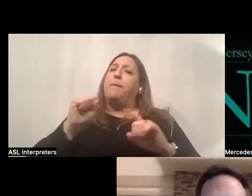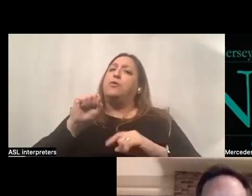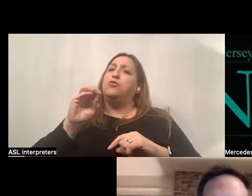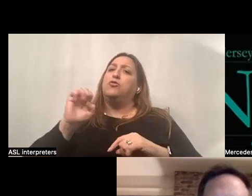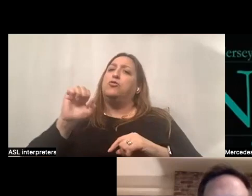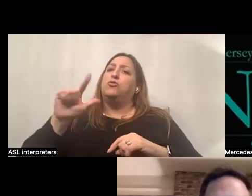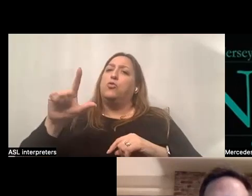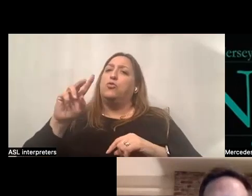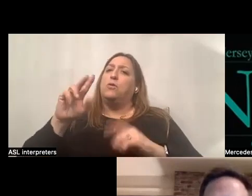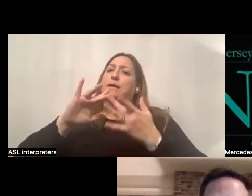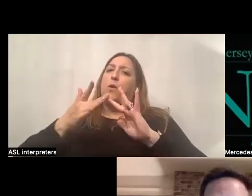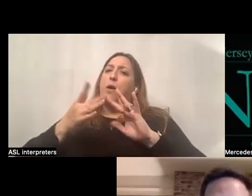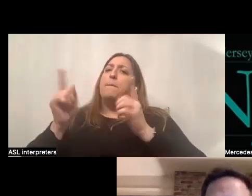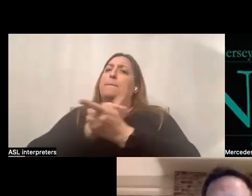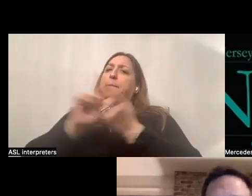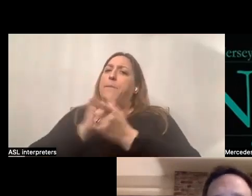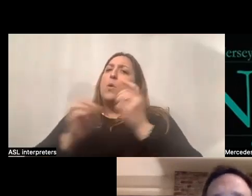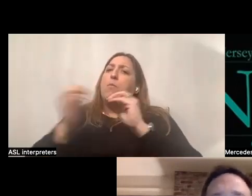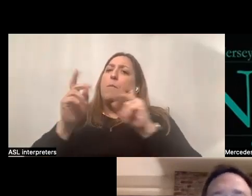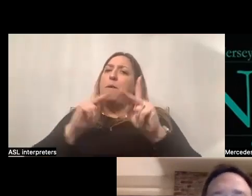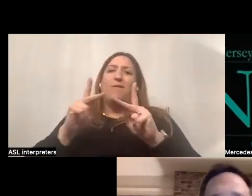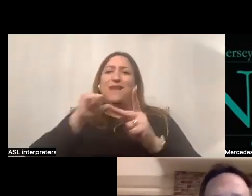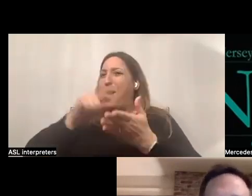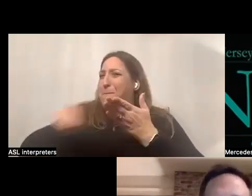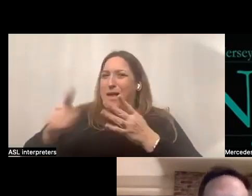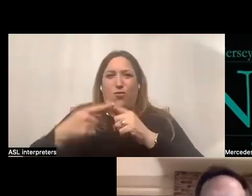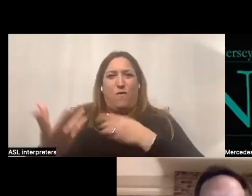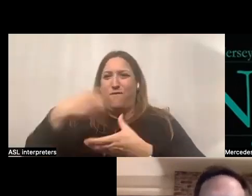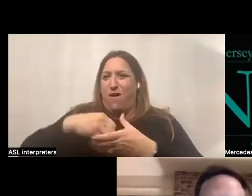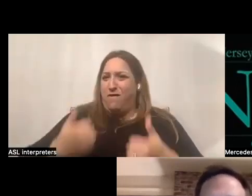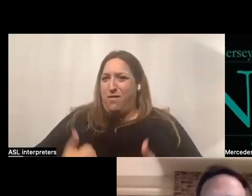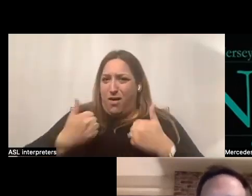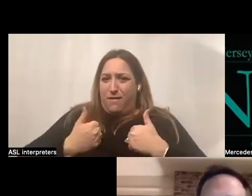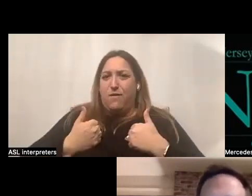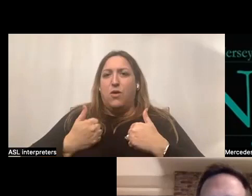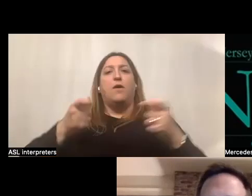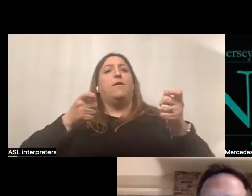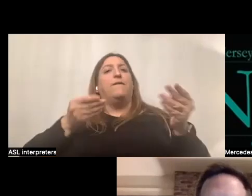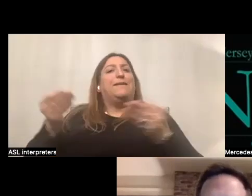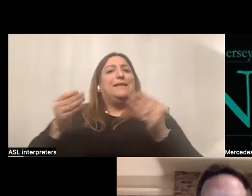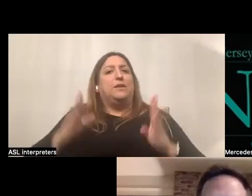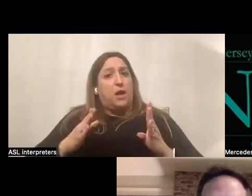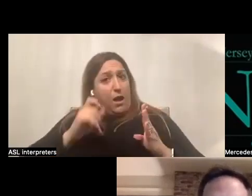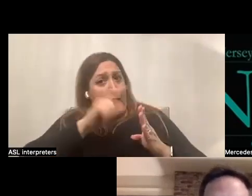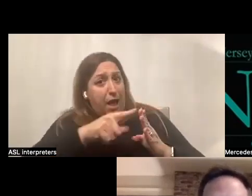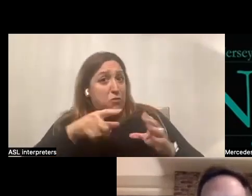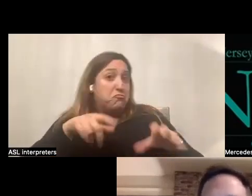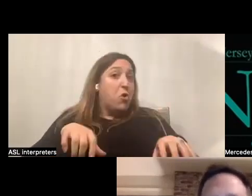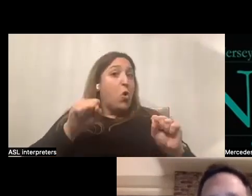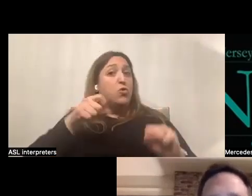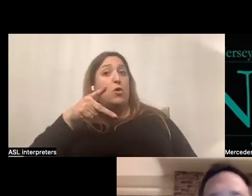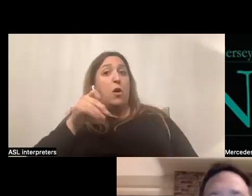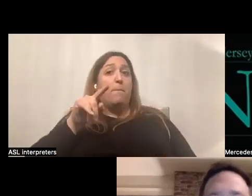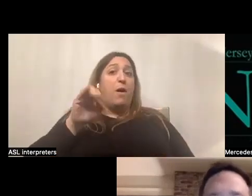new people, especially people who are not paid to be in her life. The facilitator of her circle asked Jen if she wanted to have a potluck party, perhaps like a